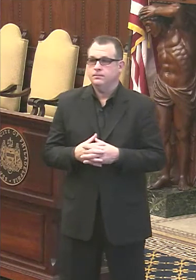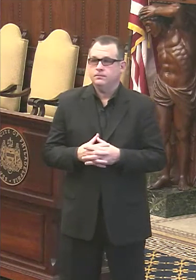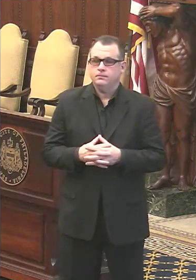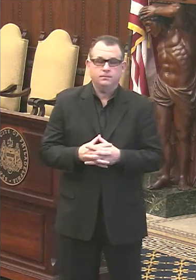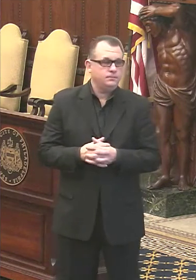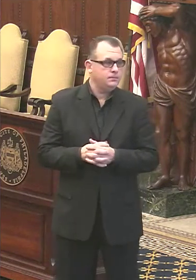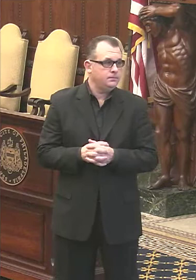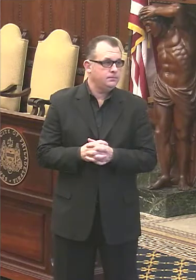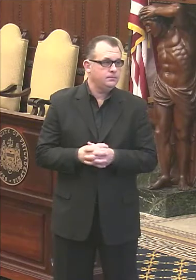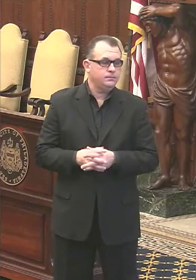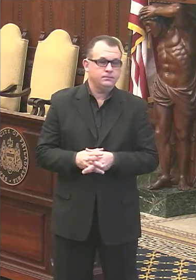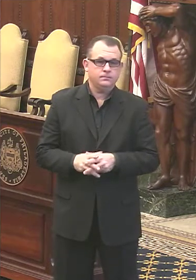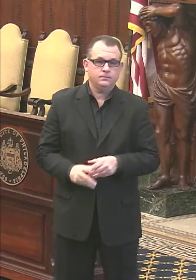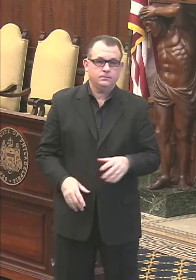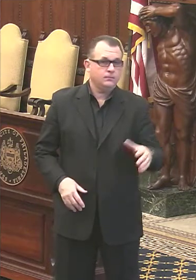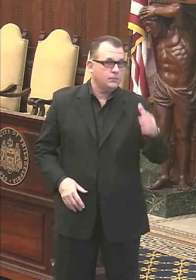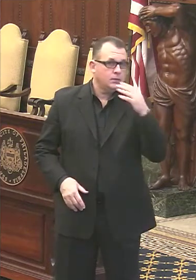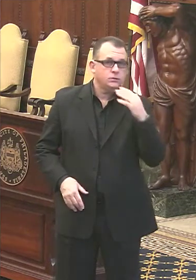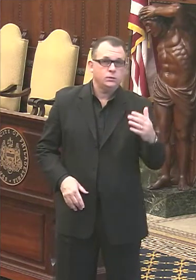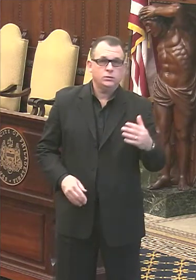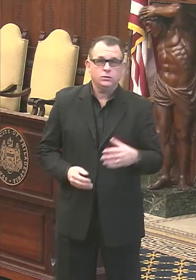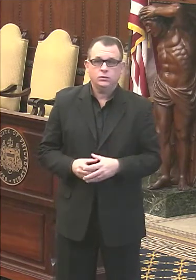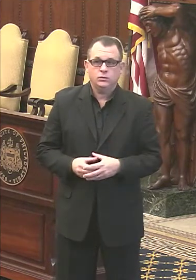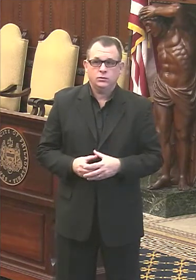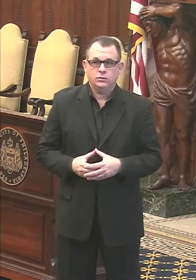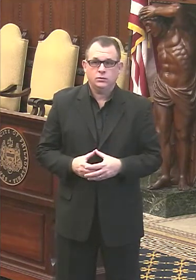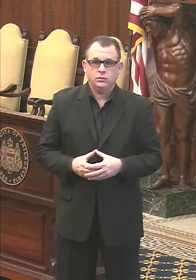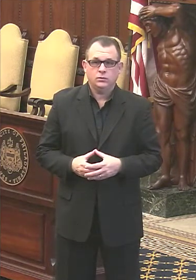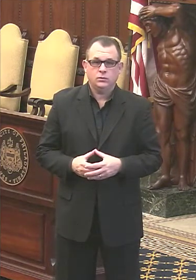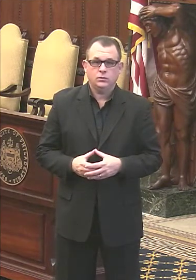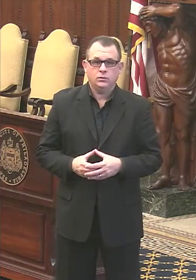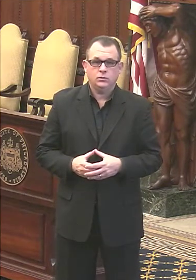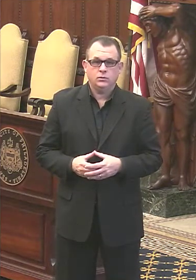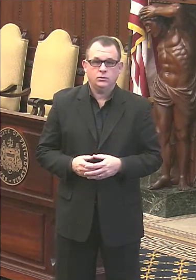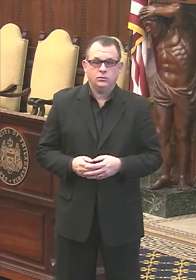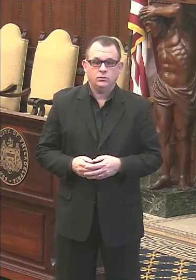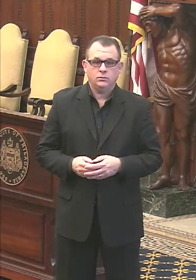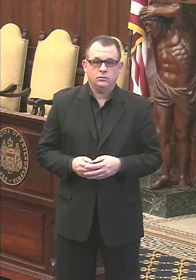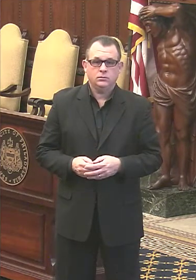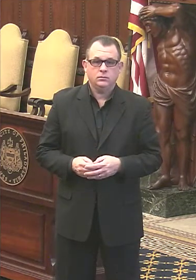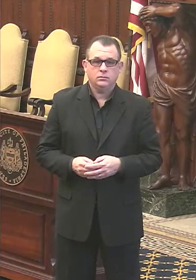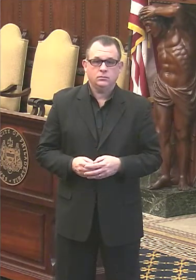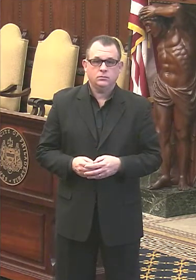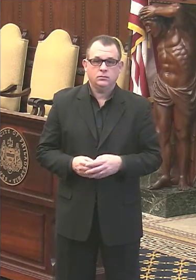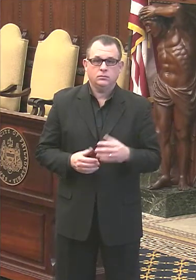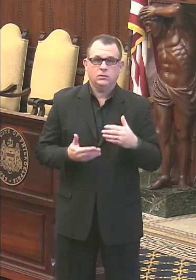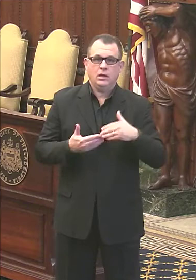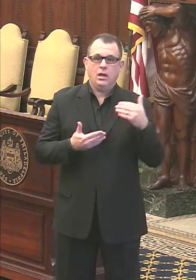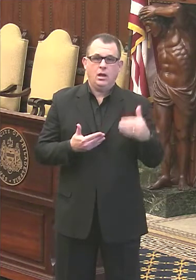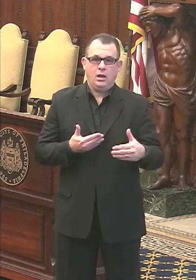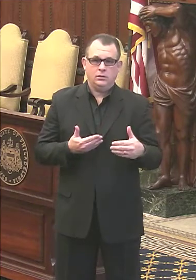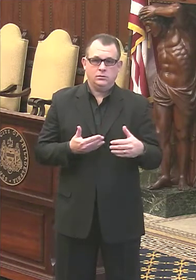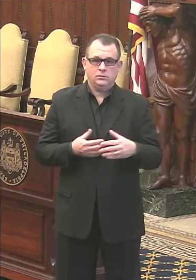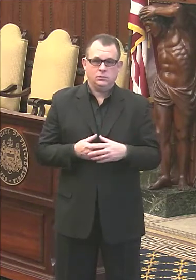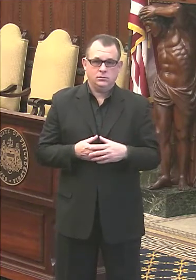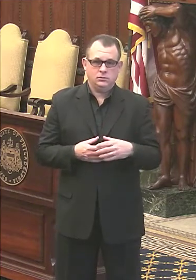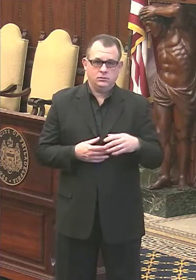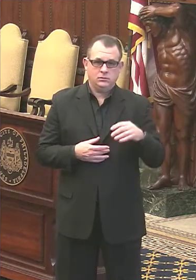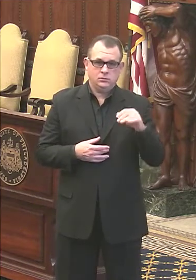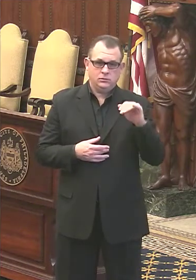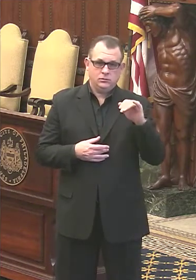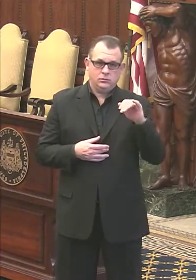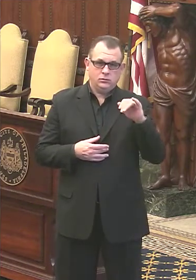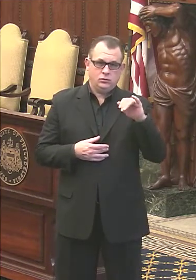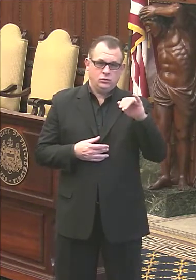Okay. Thank you. You're welcome. All right. Thank you, Jaime. Let's go to Johan Calhoun of Chalkbeat.